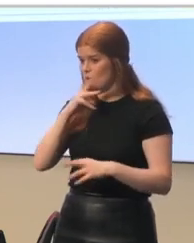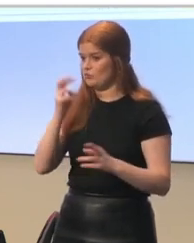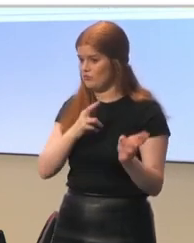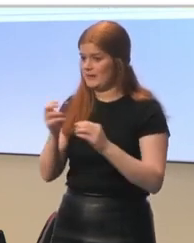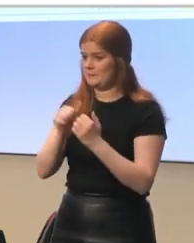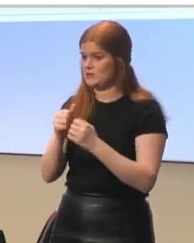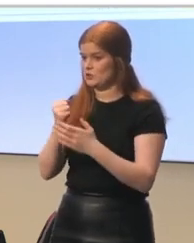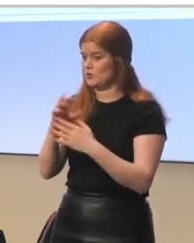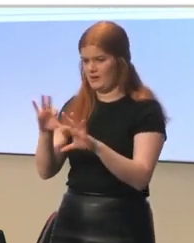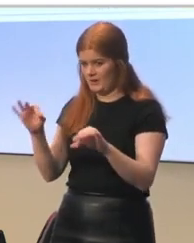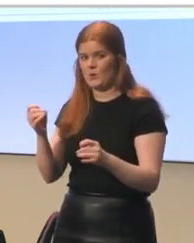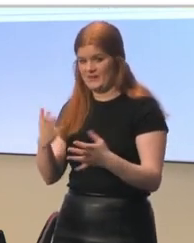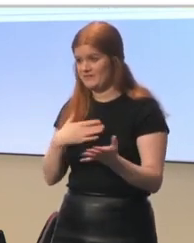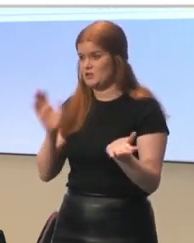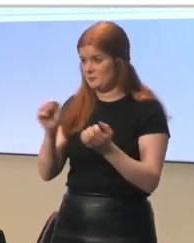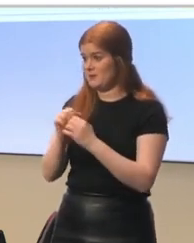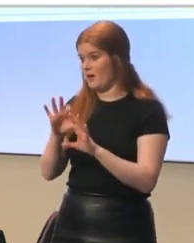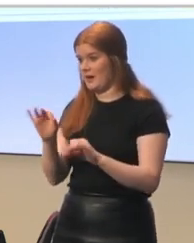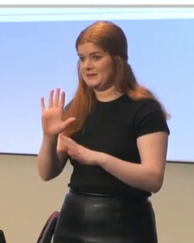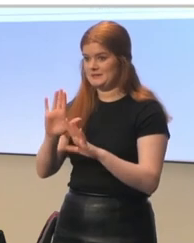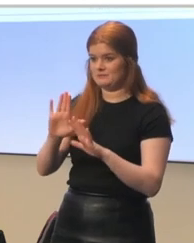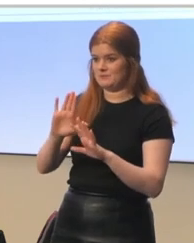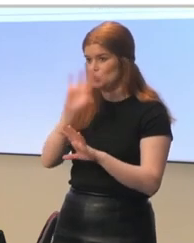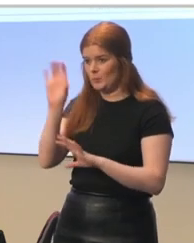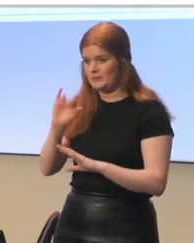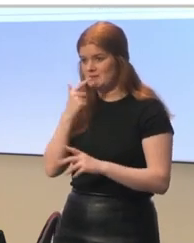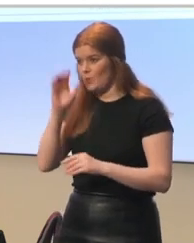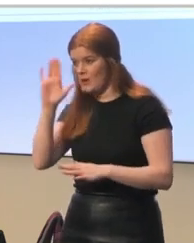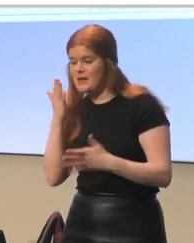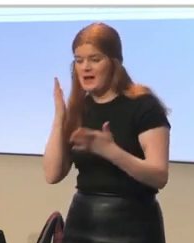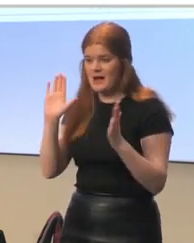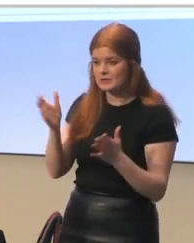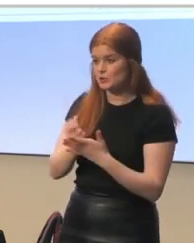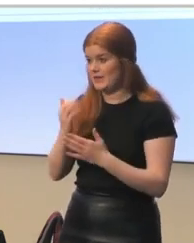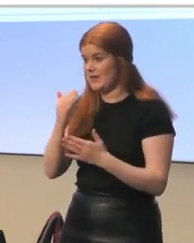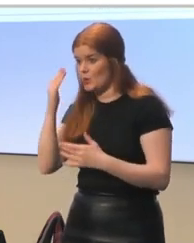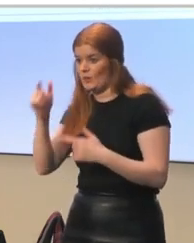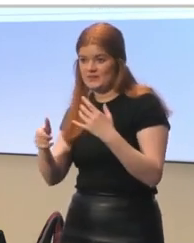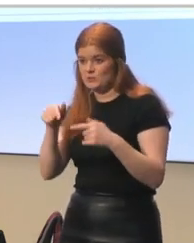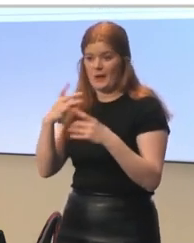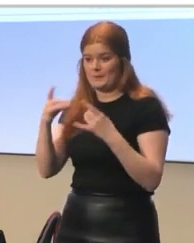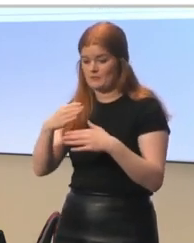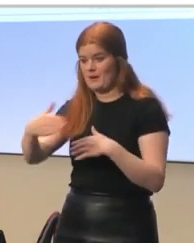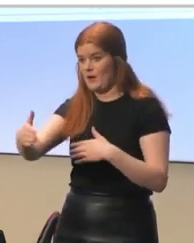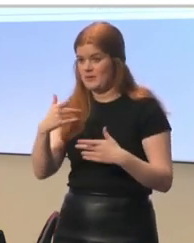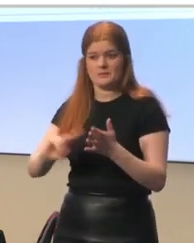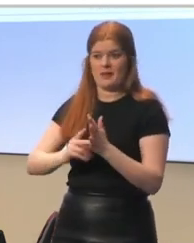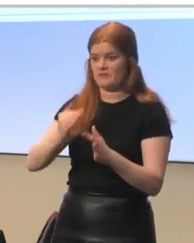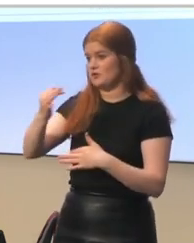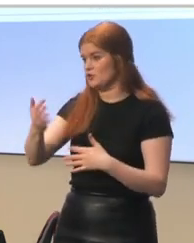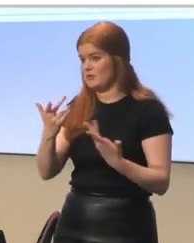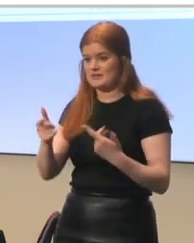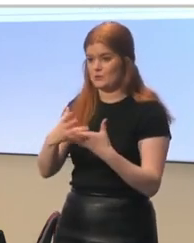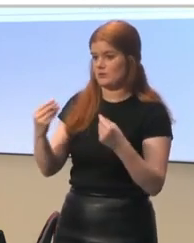students online. So they met them in kind of a webinar, and they talked to them, and they said, okay, this is what happens now. This is how we are going to